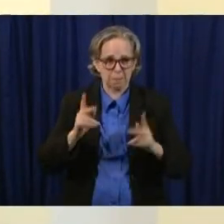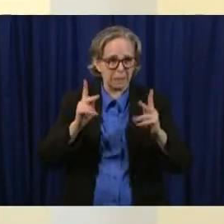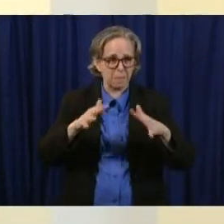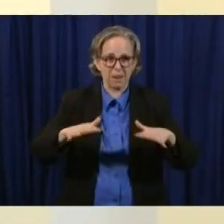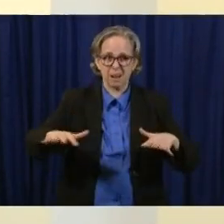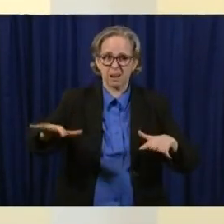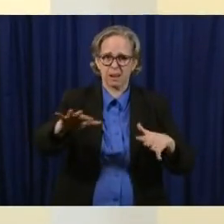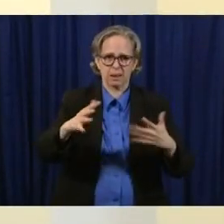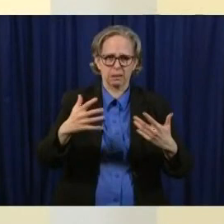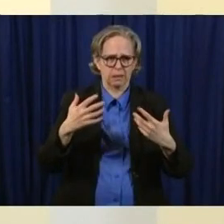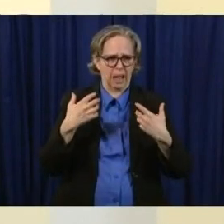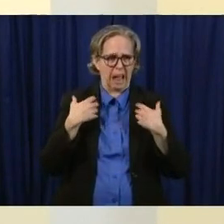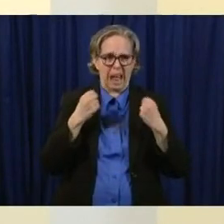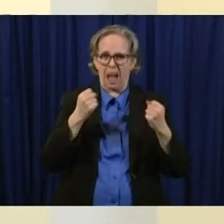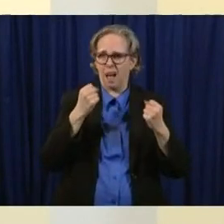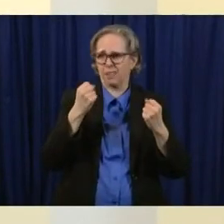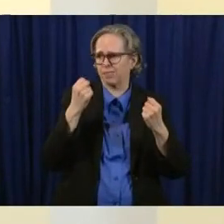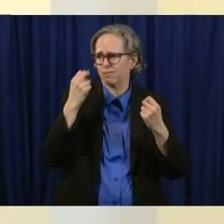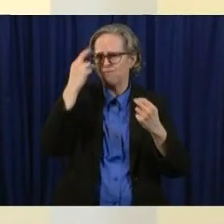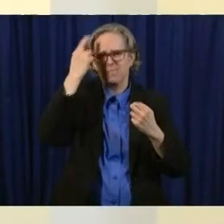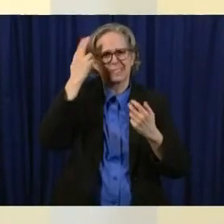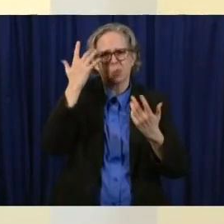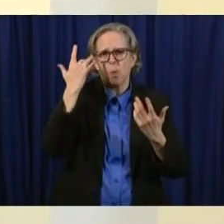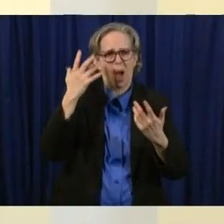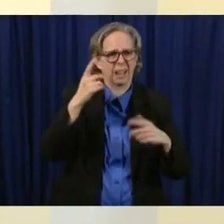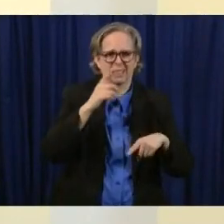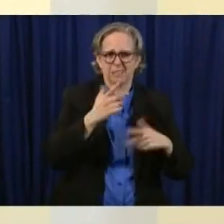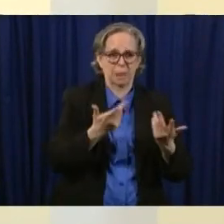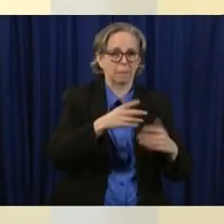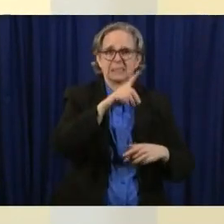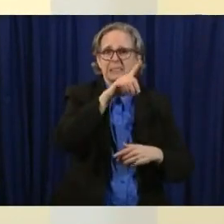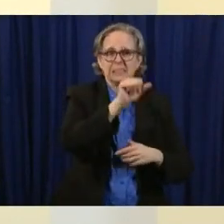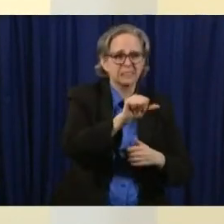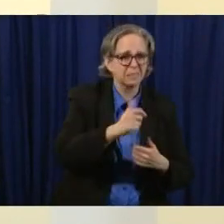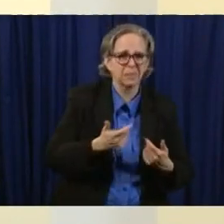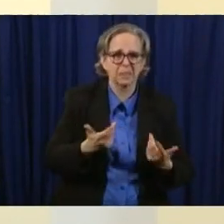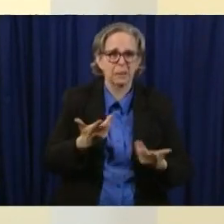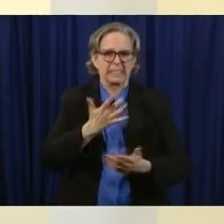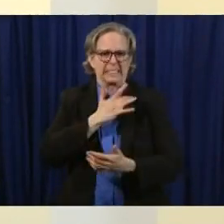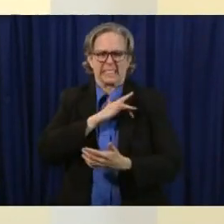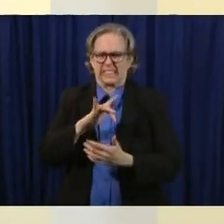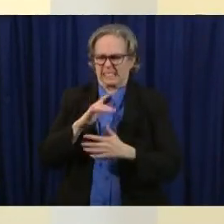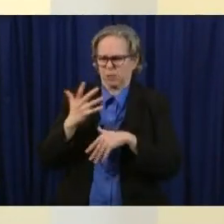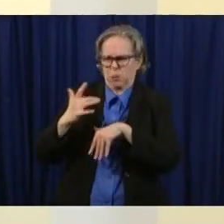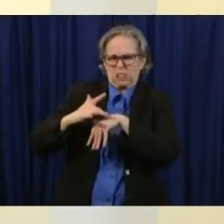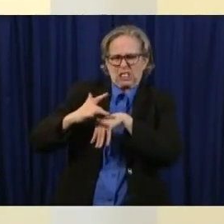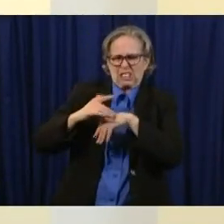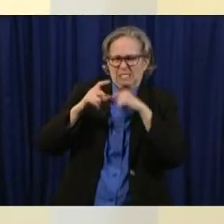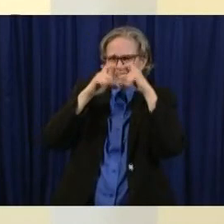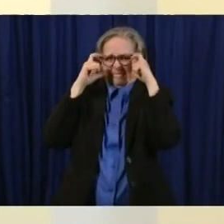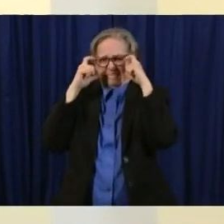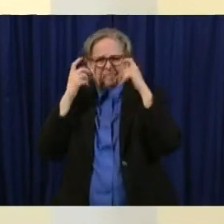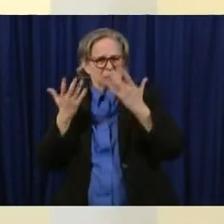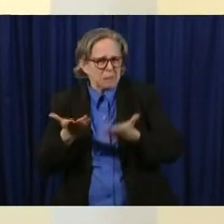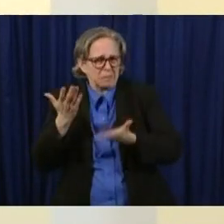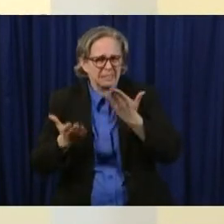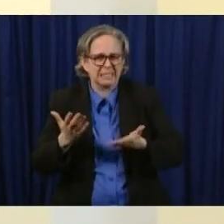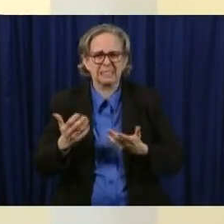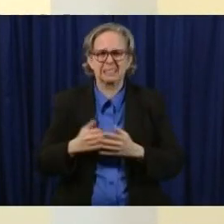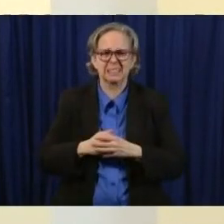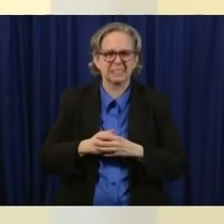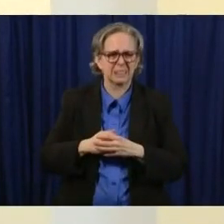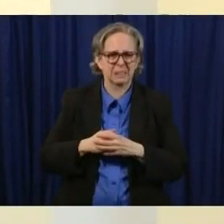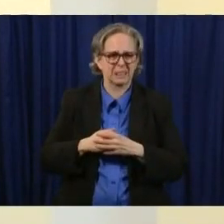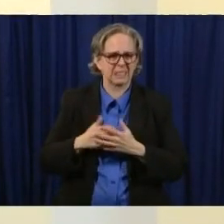a mask there are folks with disabilities folks with sensitivity issues and we definitely um it's not typically recommended